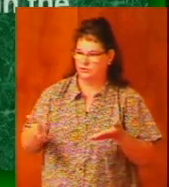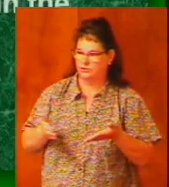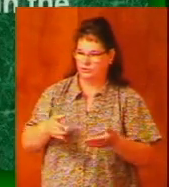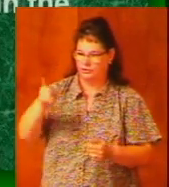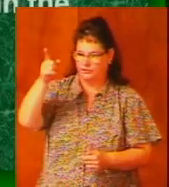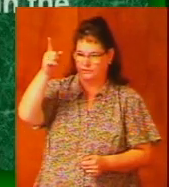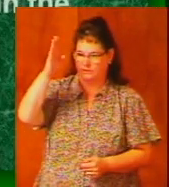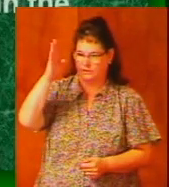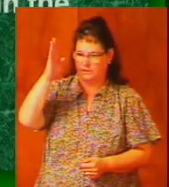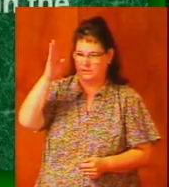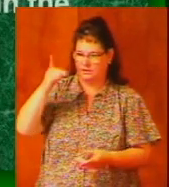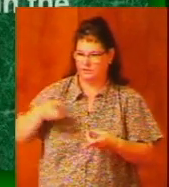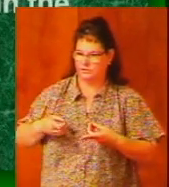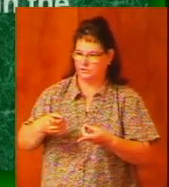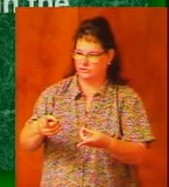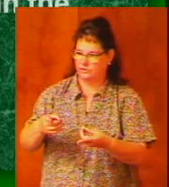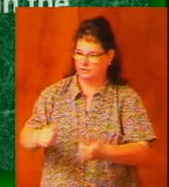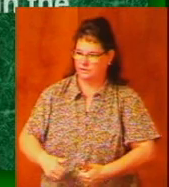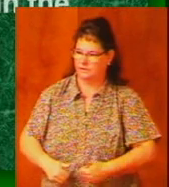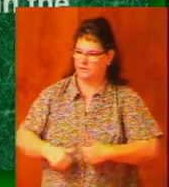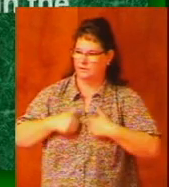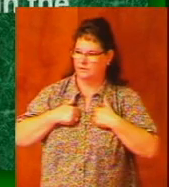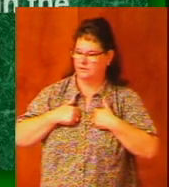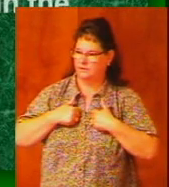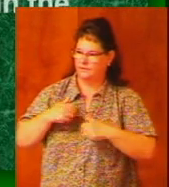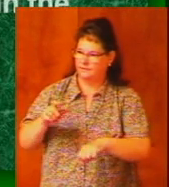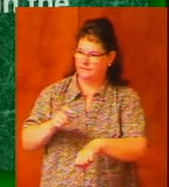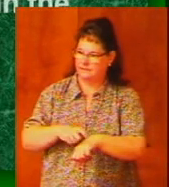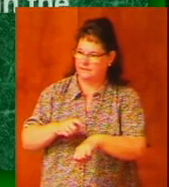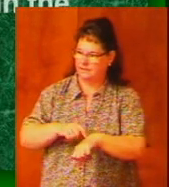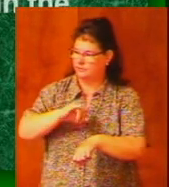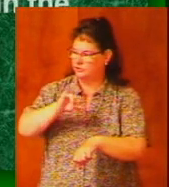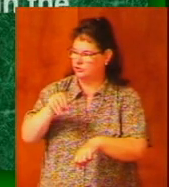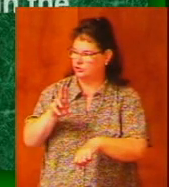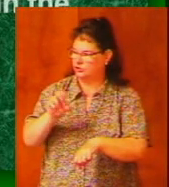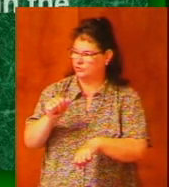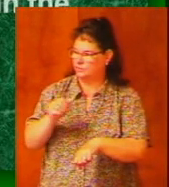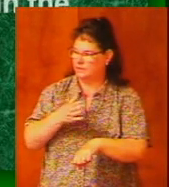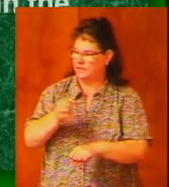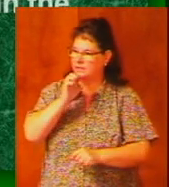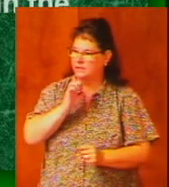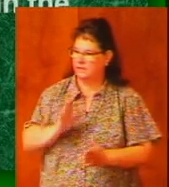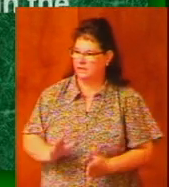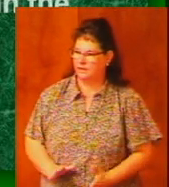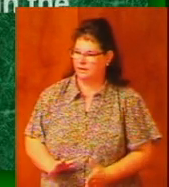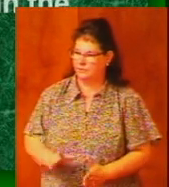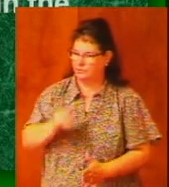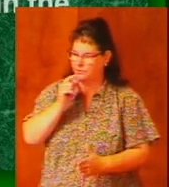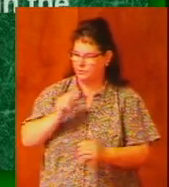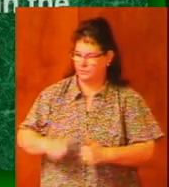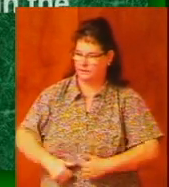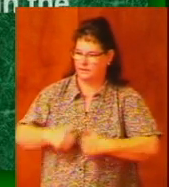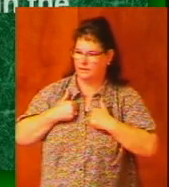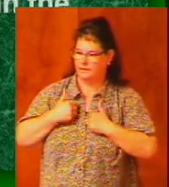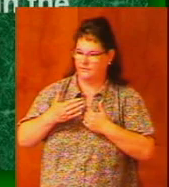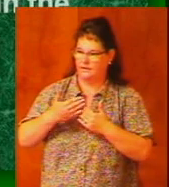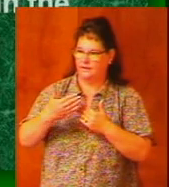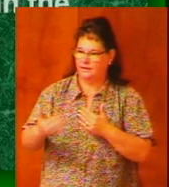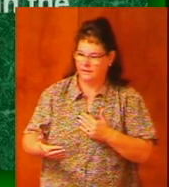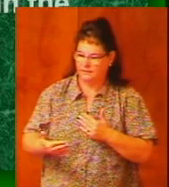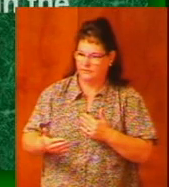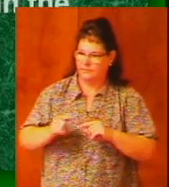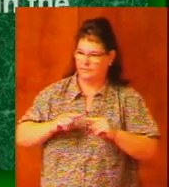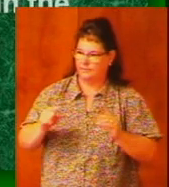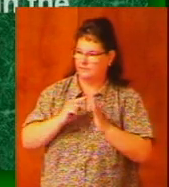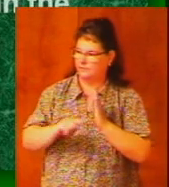God during the lifetime of Joshua and the elders who outlived him but